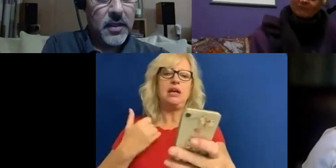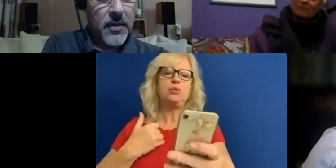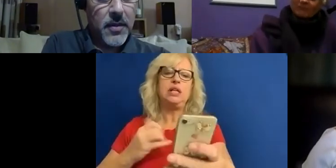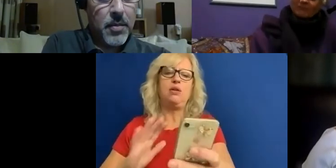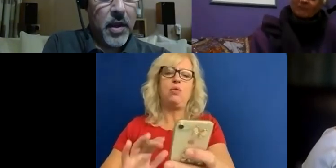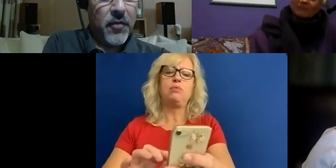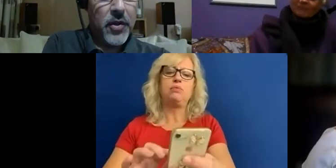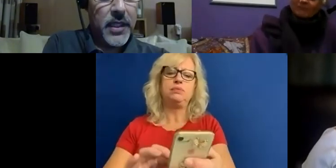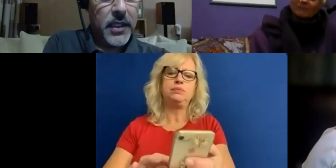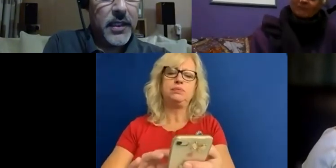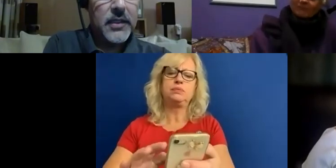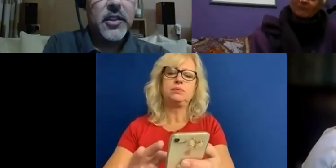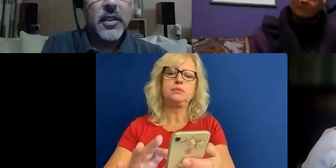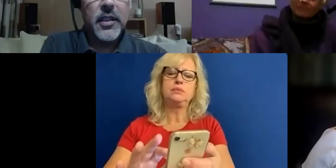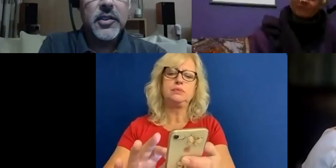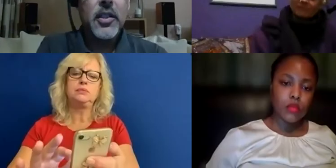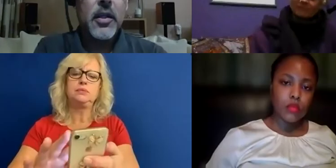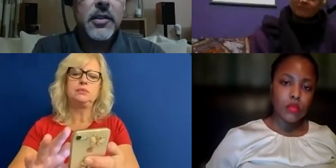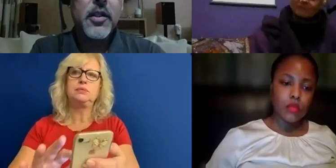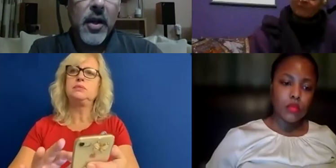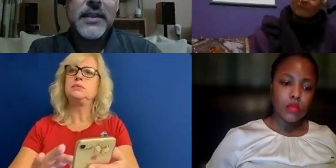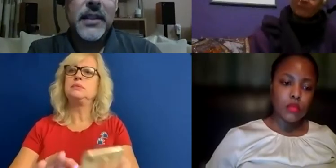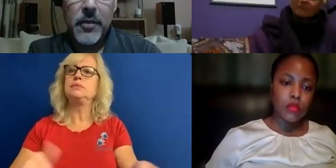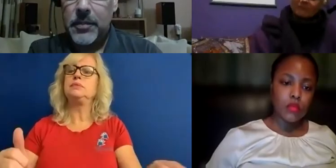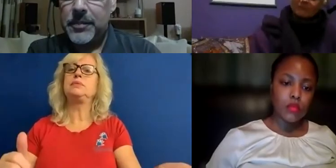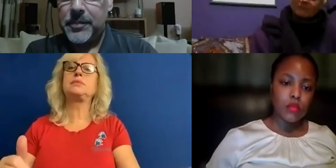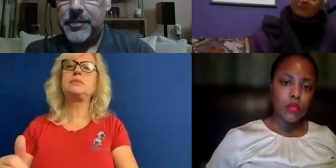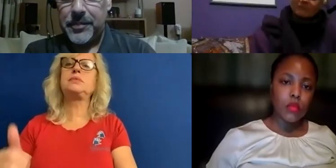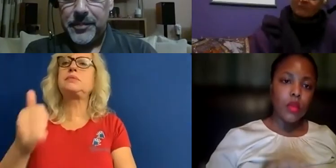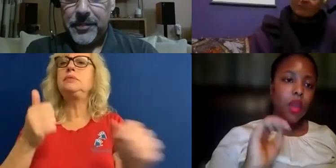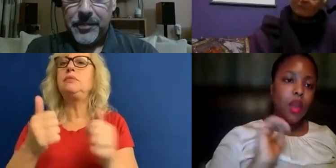by avoiding internal internal internal internalizing them.